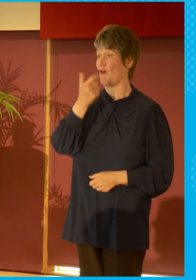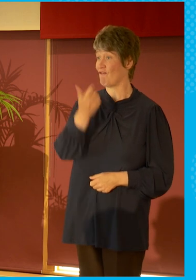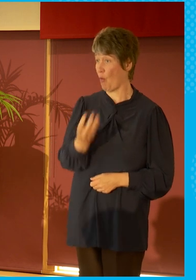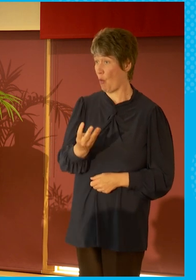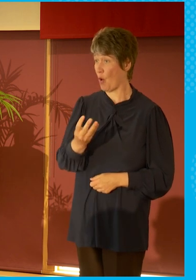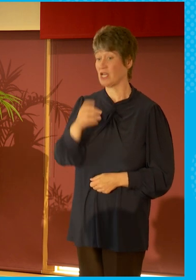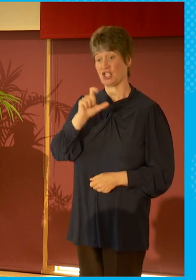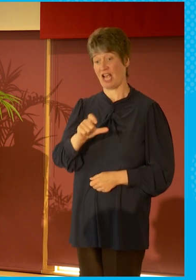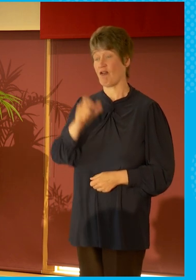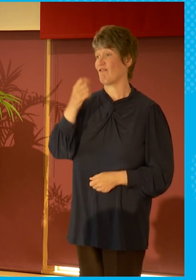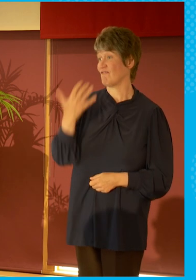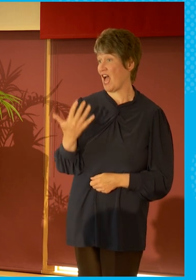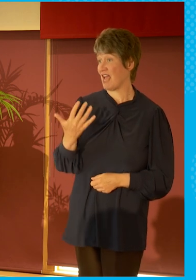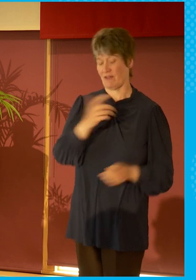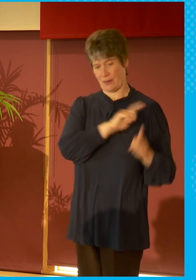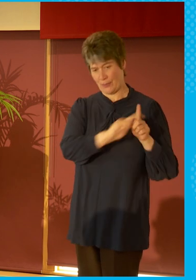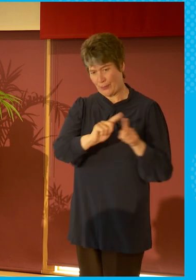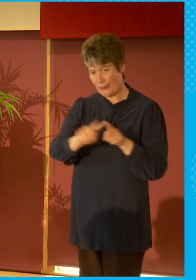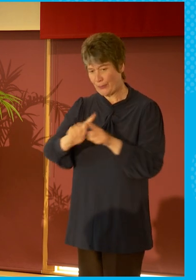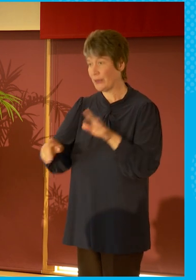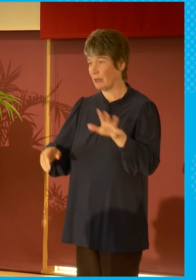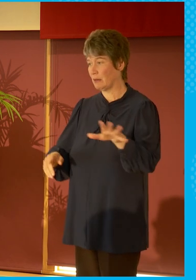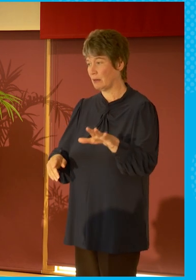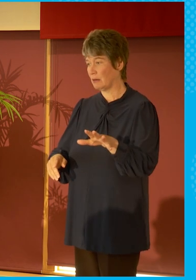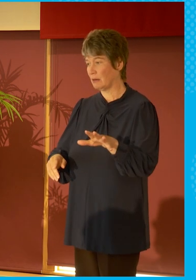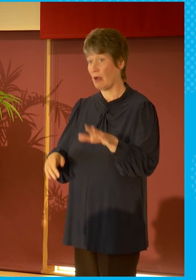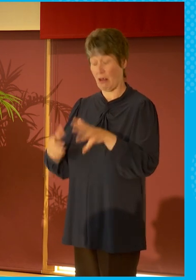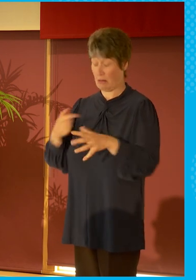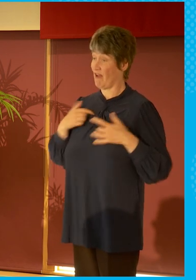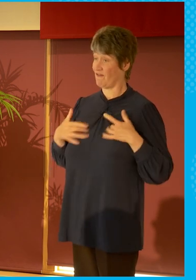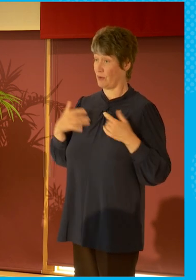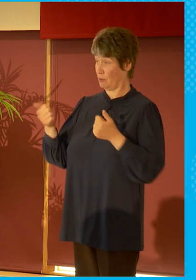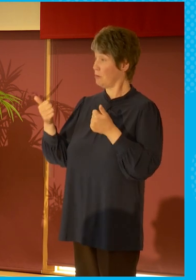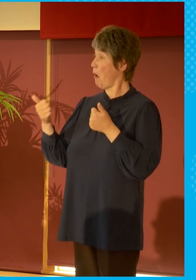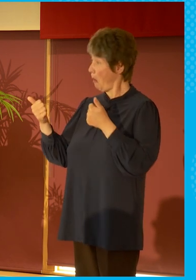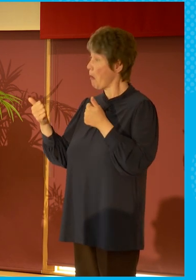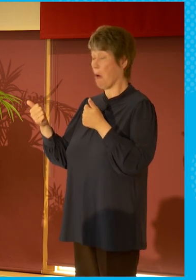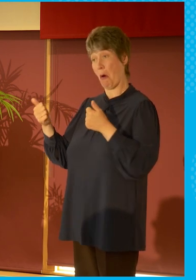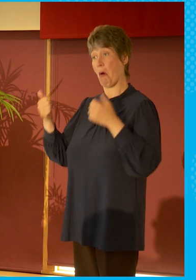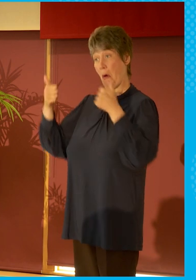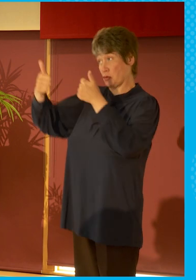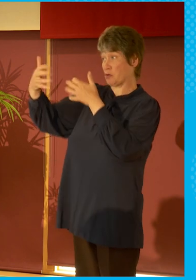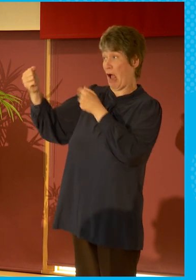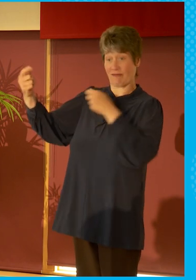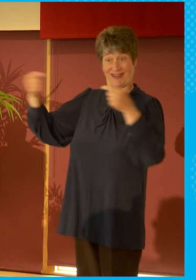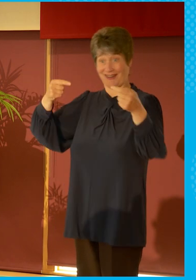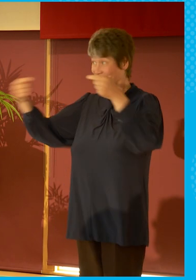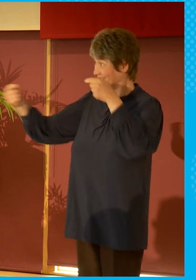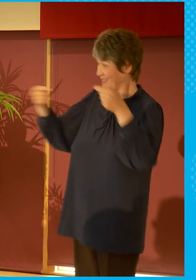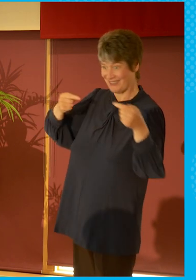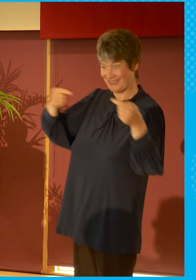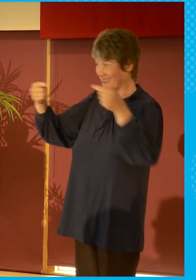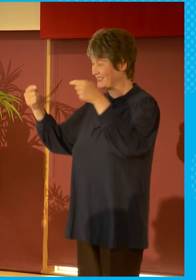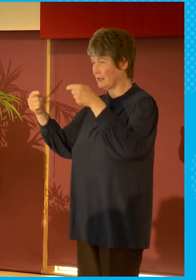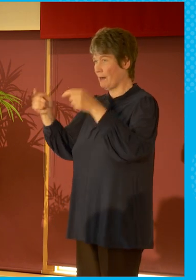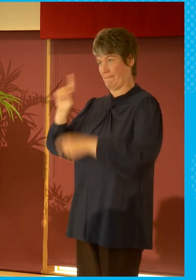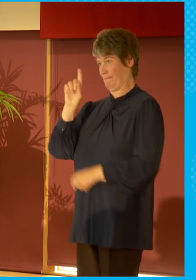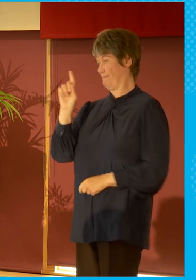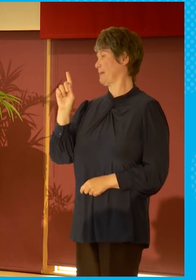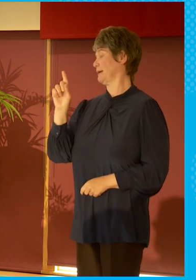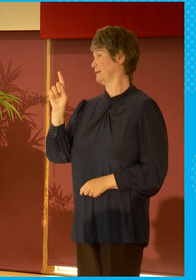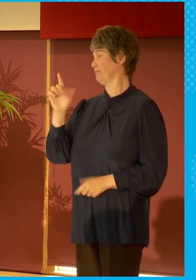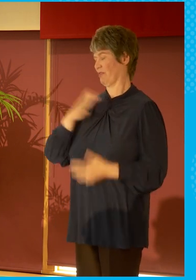and competition is good, I don't think anyone denies that, the question and where I would land on this is,